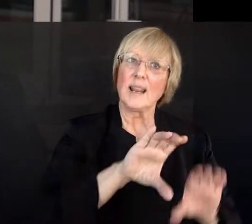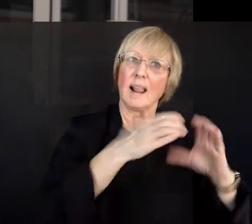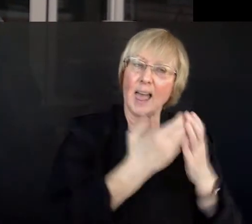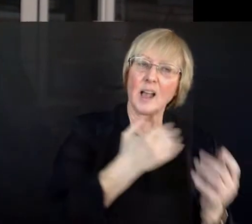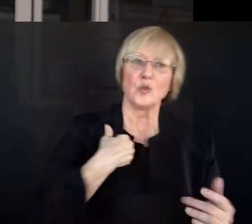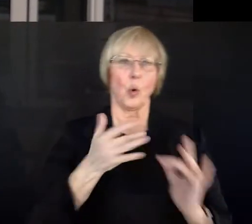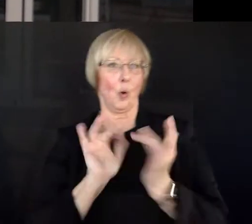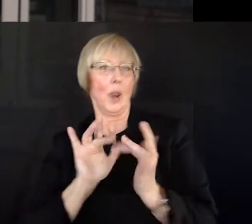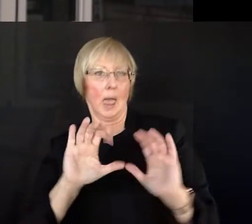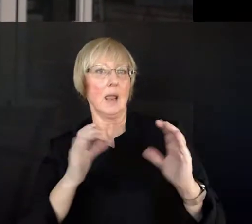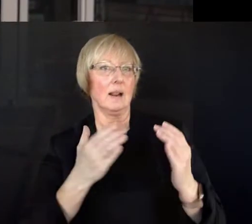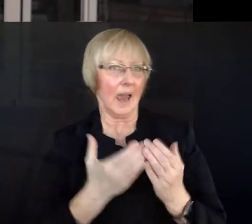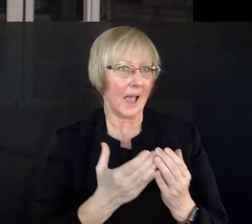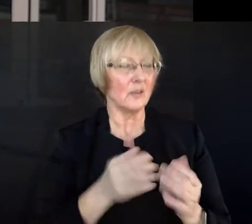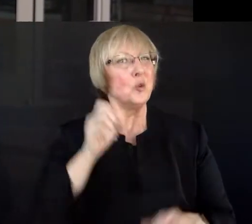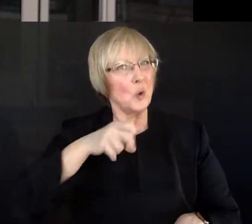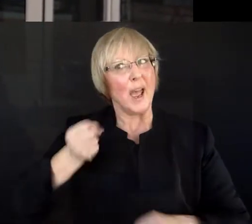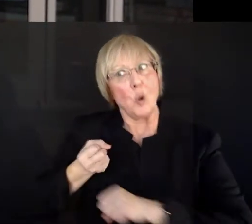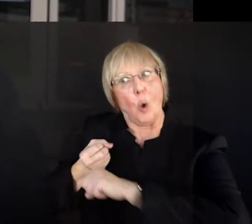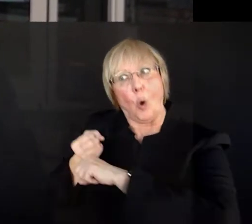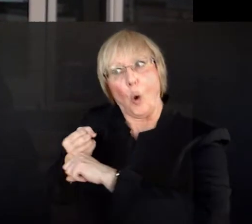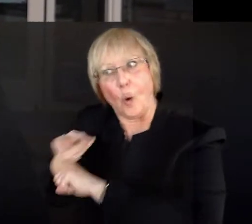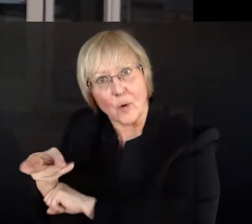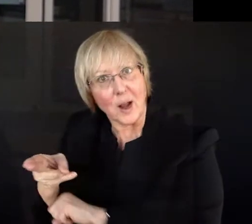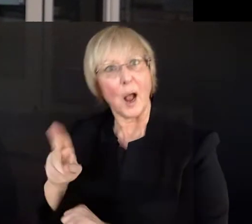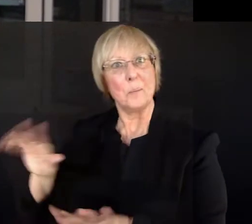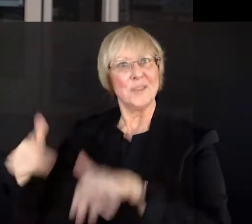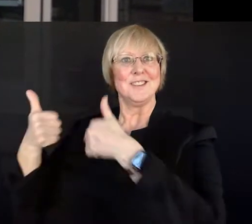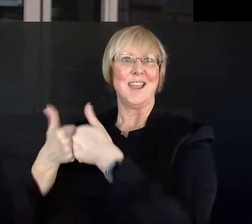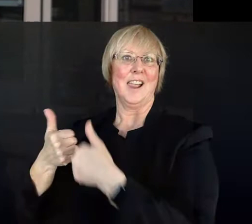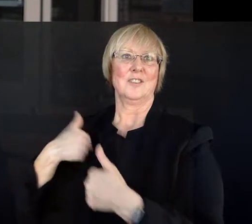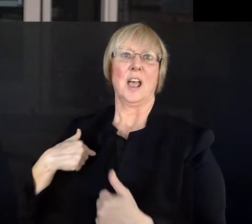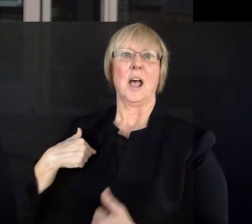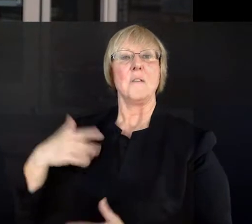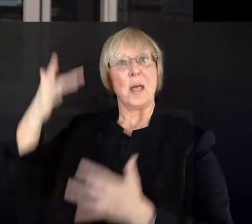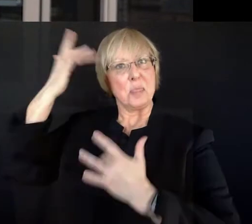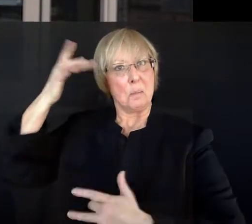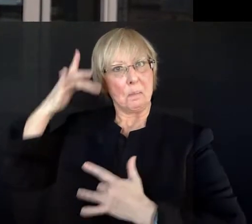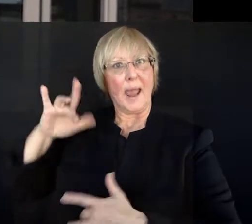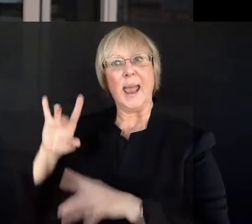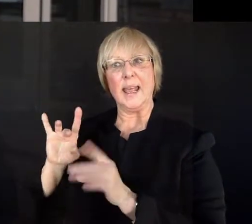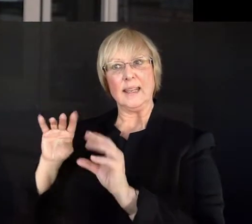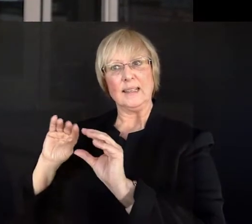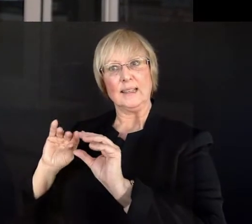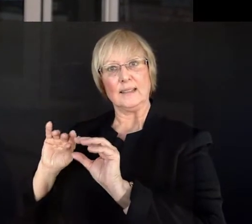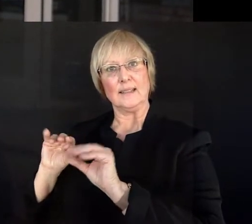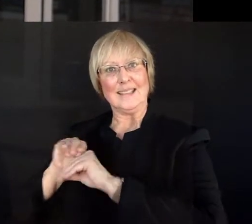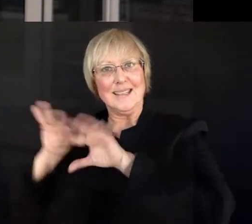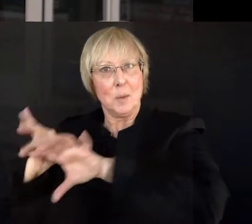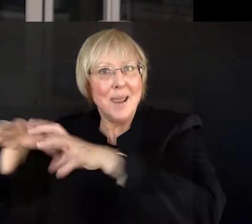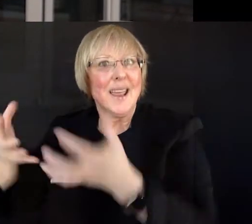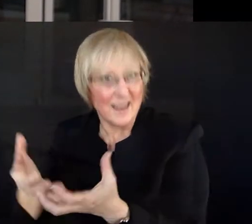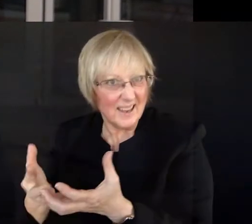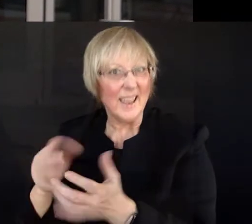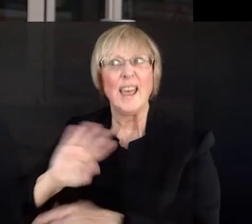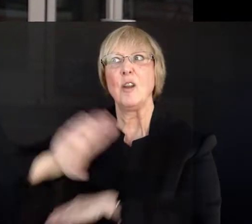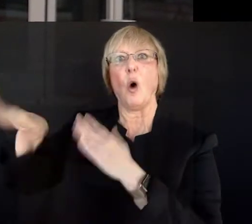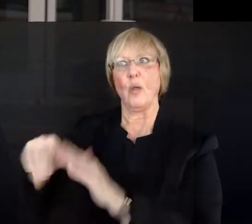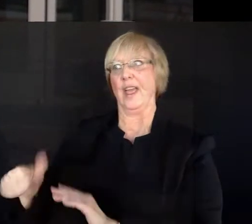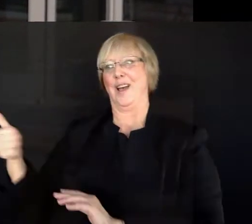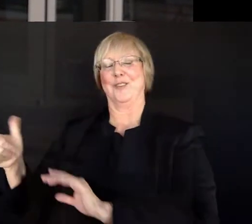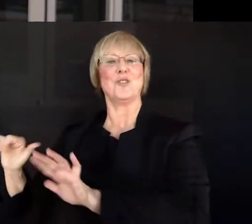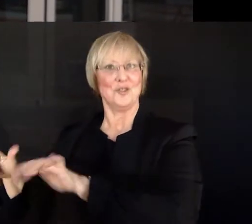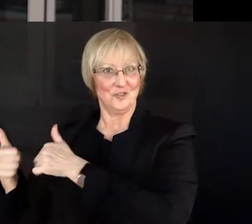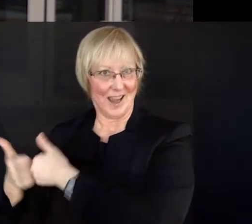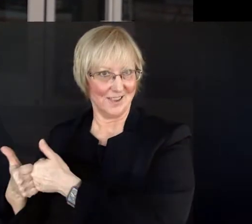online classes again. You had to overcome the challenges of a pandemic, as well as all the other challenges that can